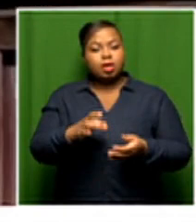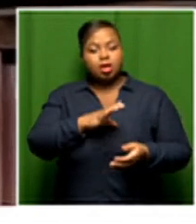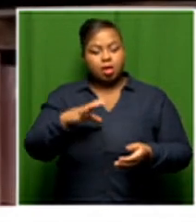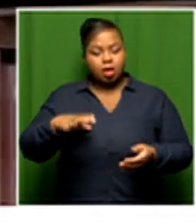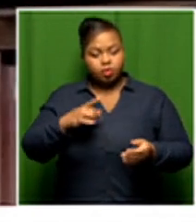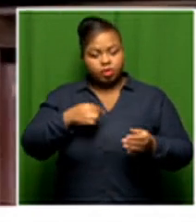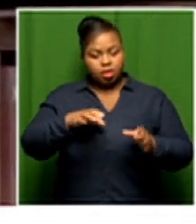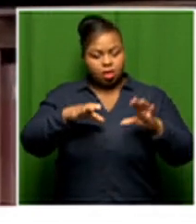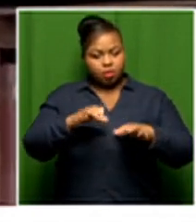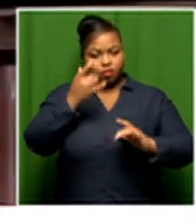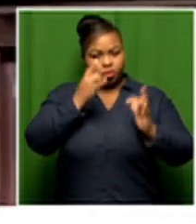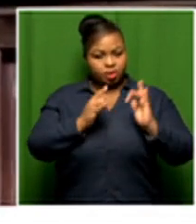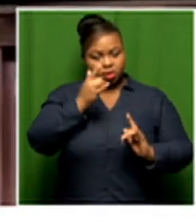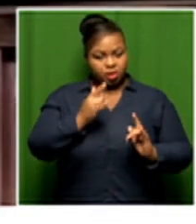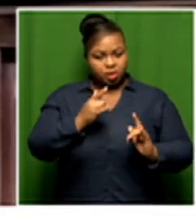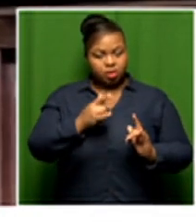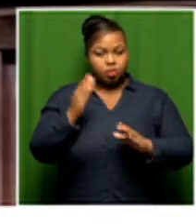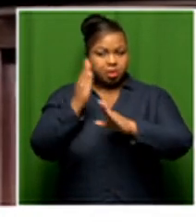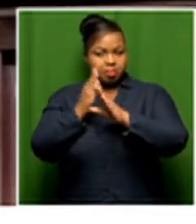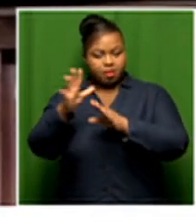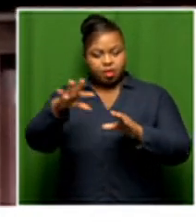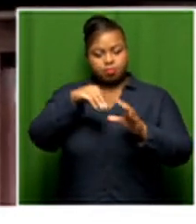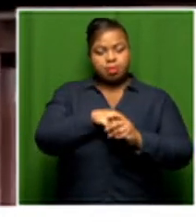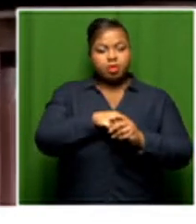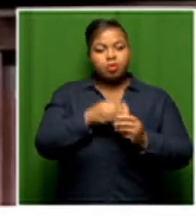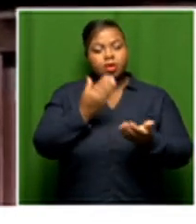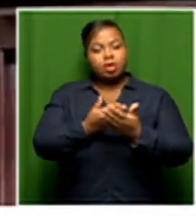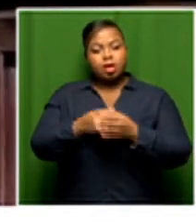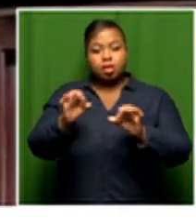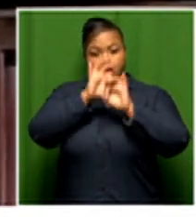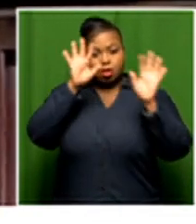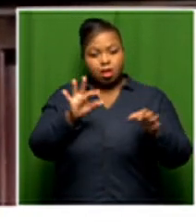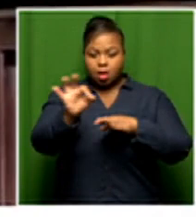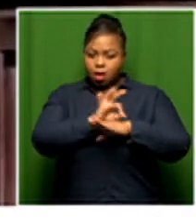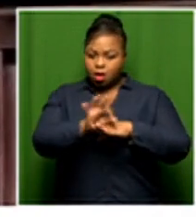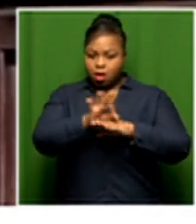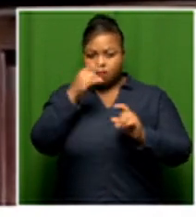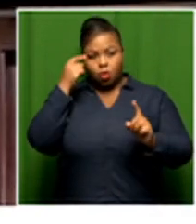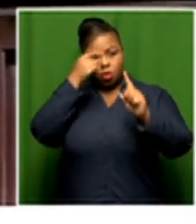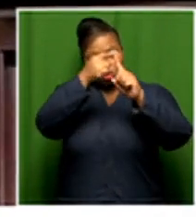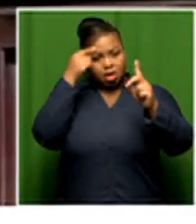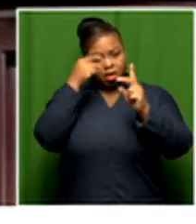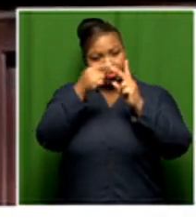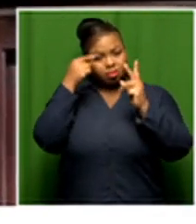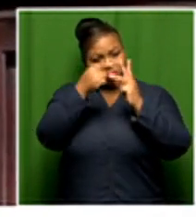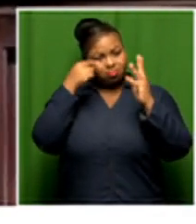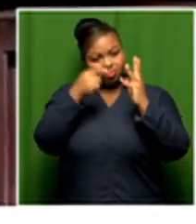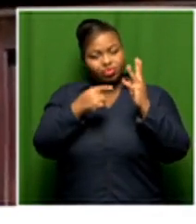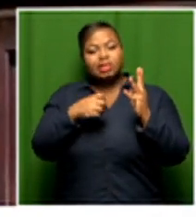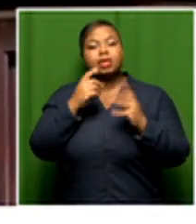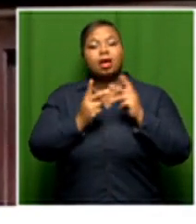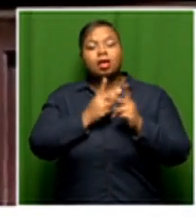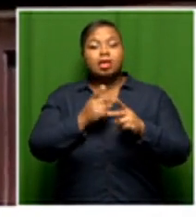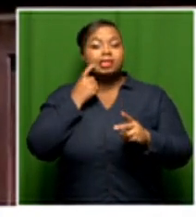our city and we'll be able to engage them and put clear plans with clear targets to ascertain that we